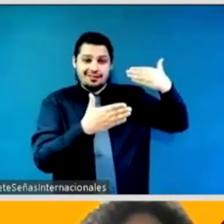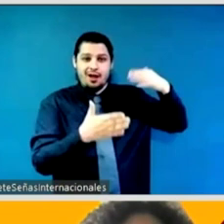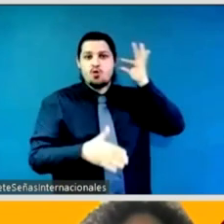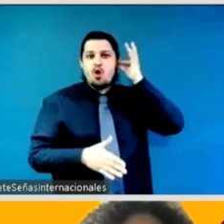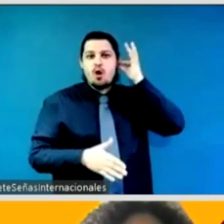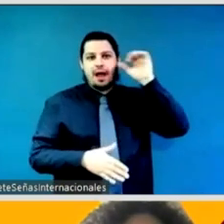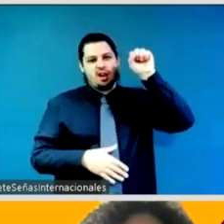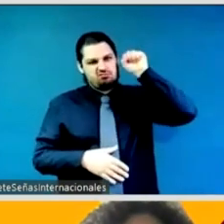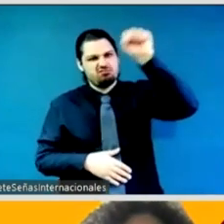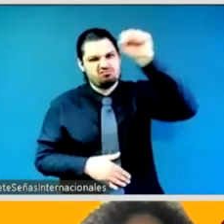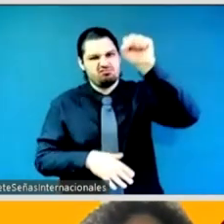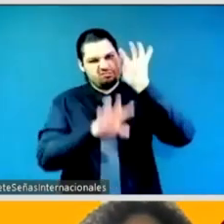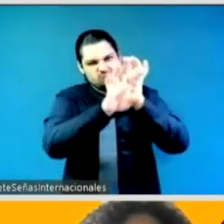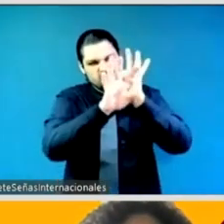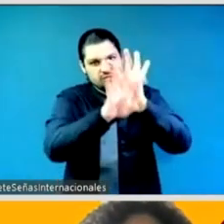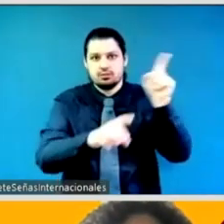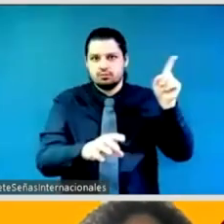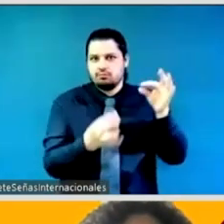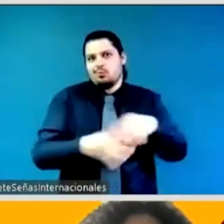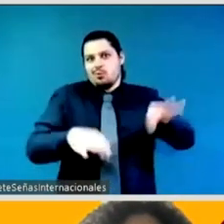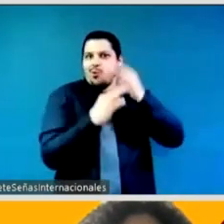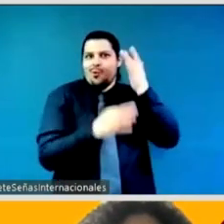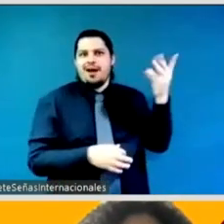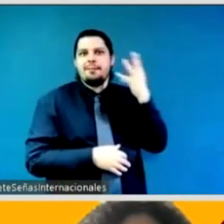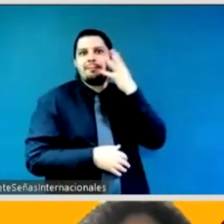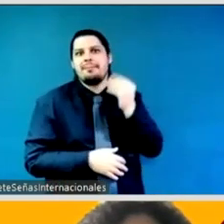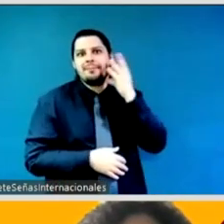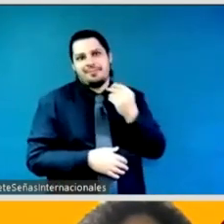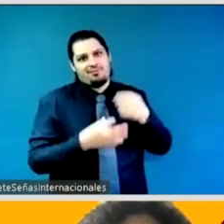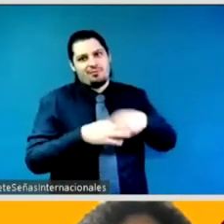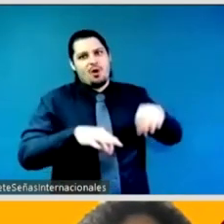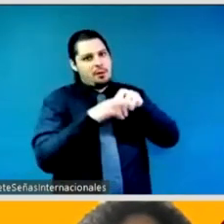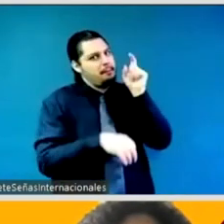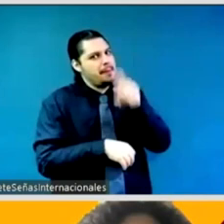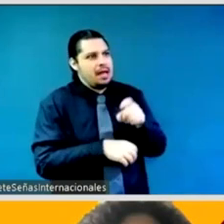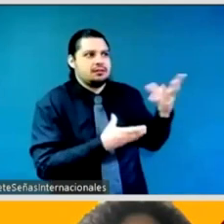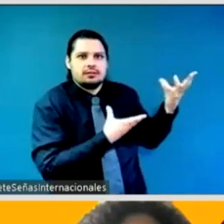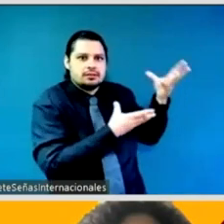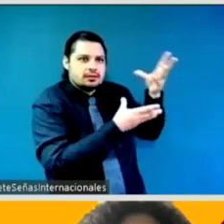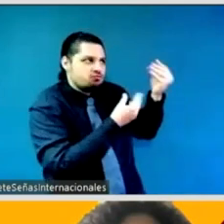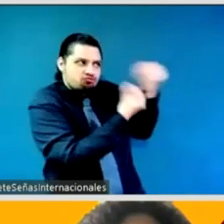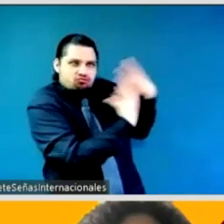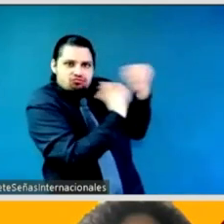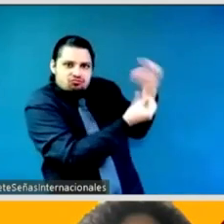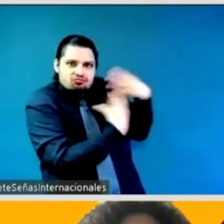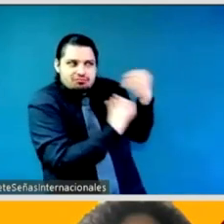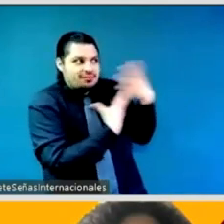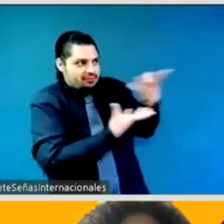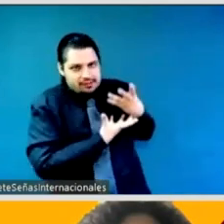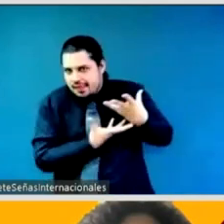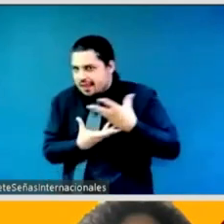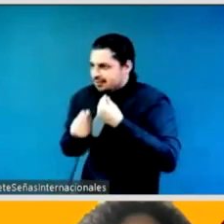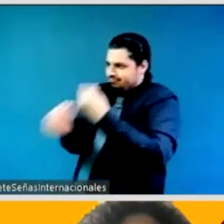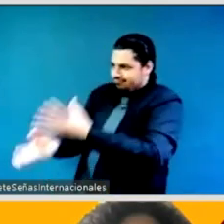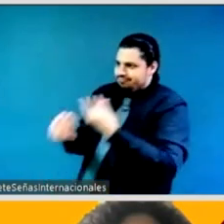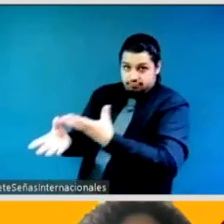in terms of measuring thinking right how do we measure attitude change how do we measure thinking and i think that's what we're trying to do when